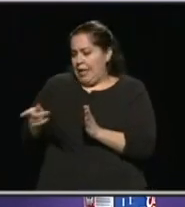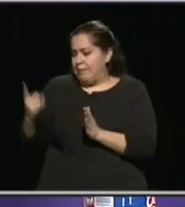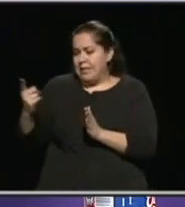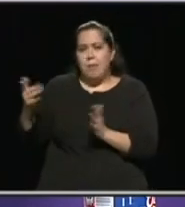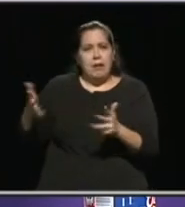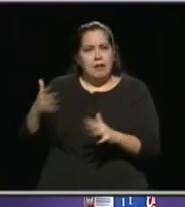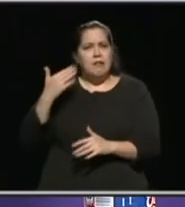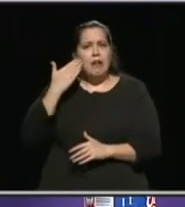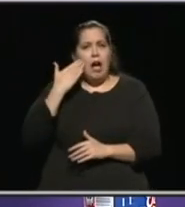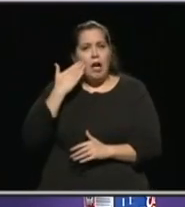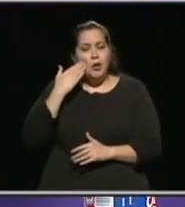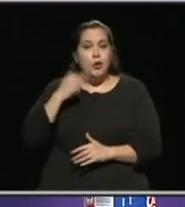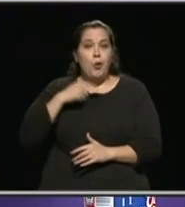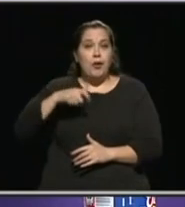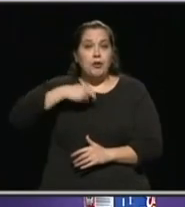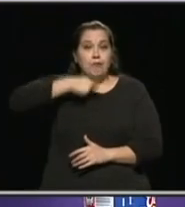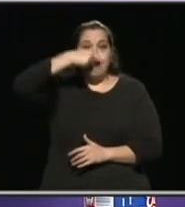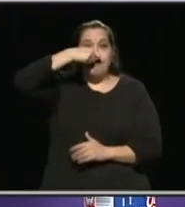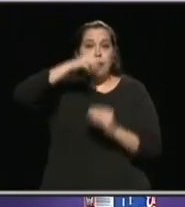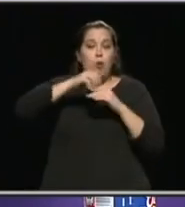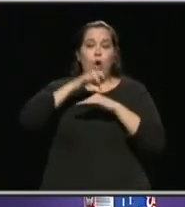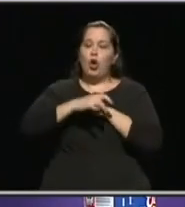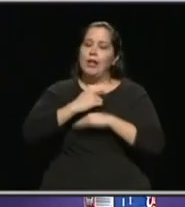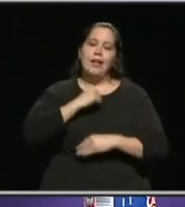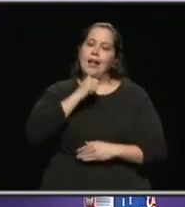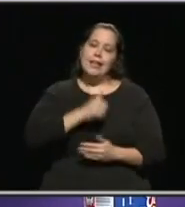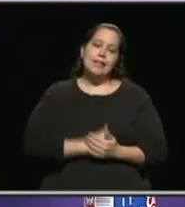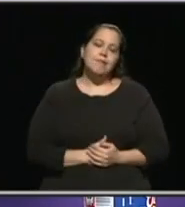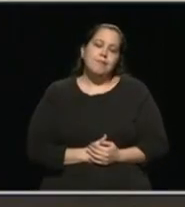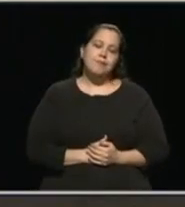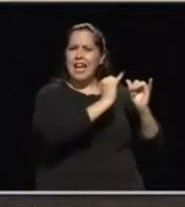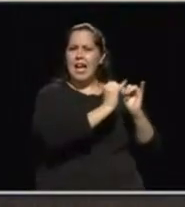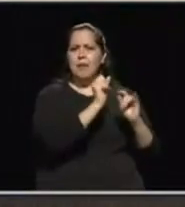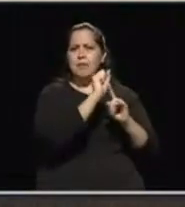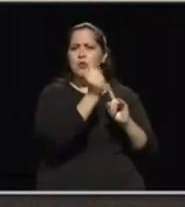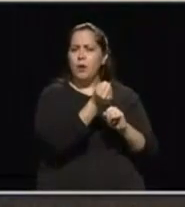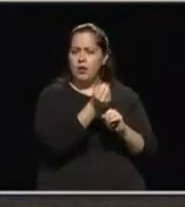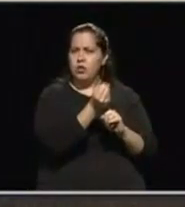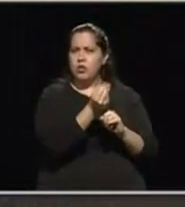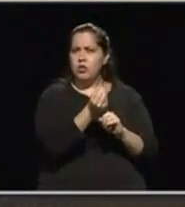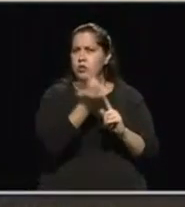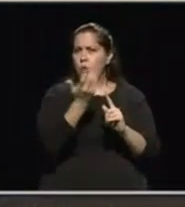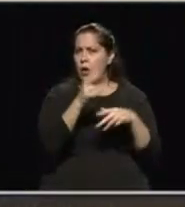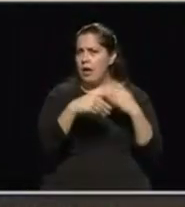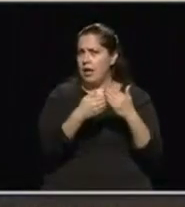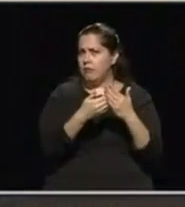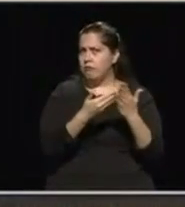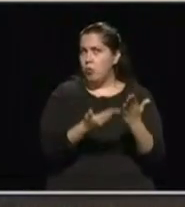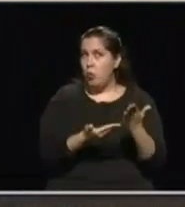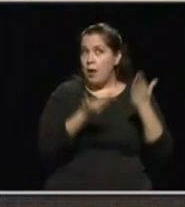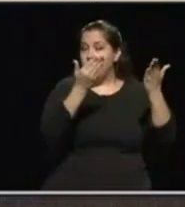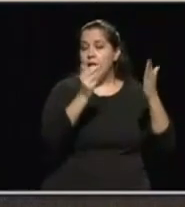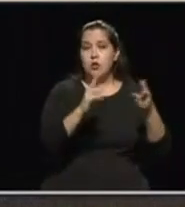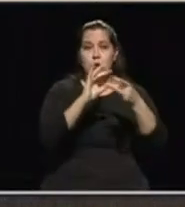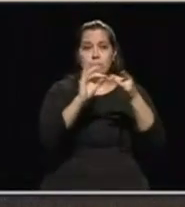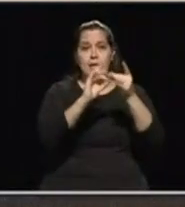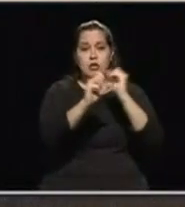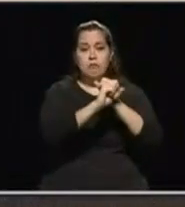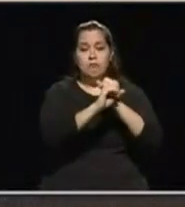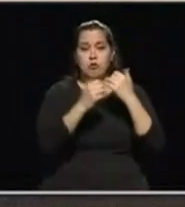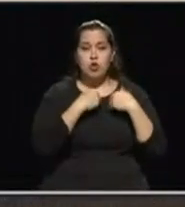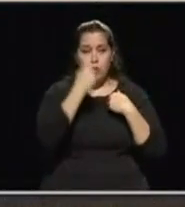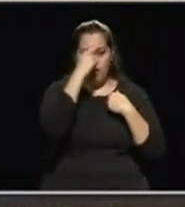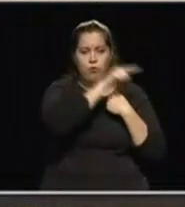I knew. So I should have pulled it up earlier. And I didn't do that. What recommendations or what message do you have for those